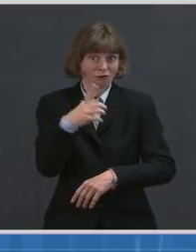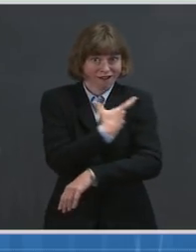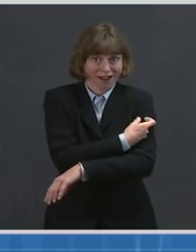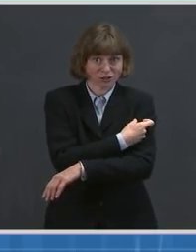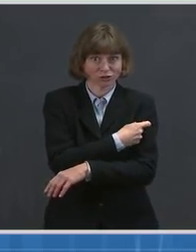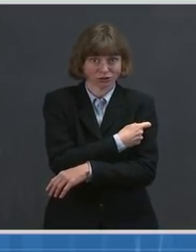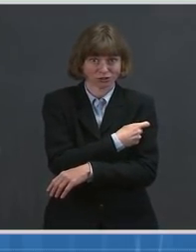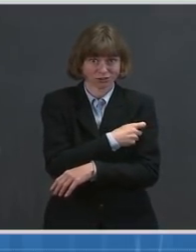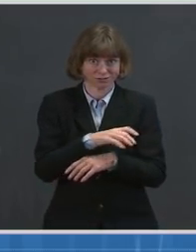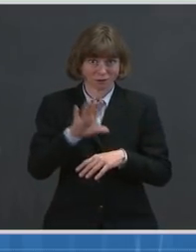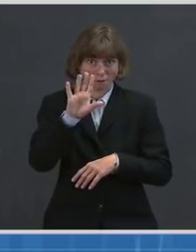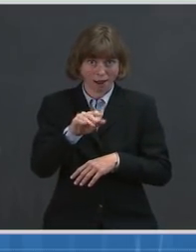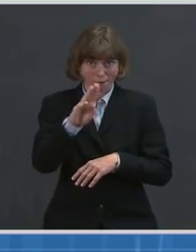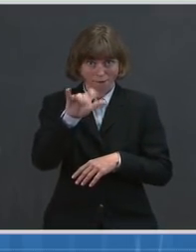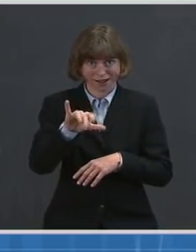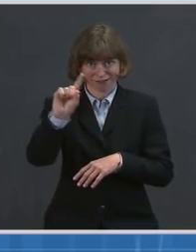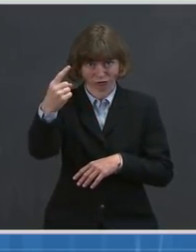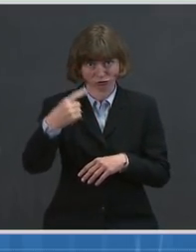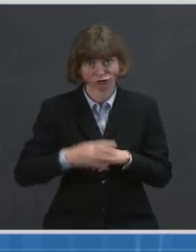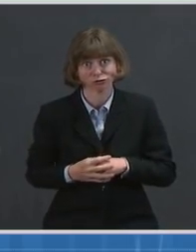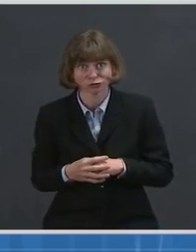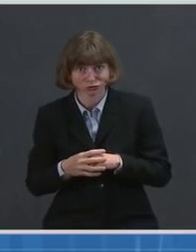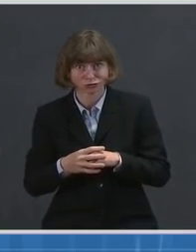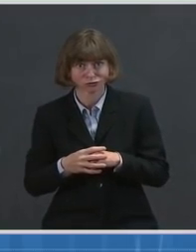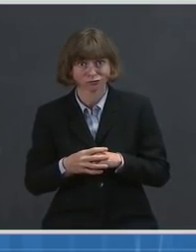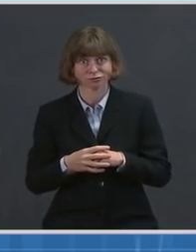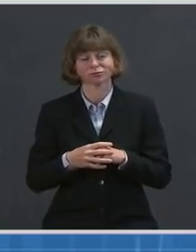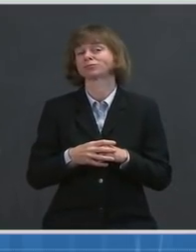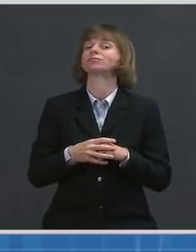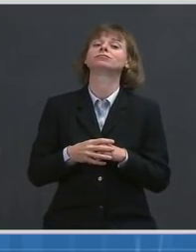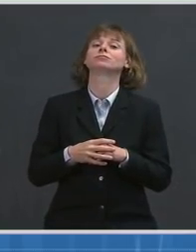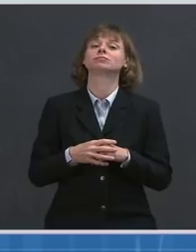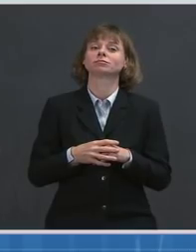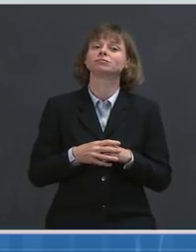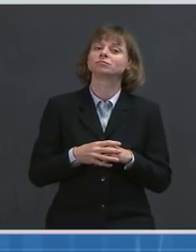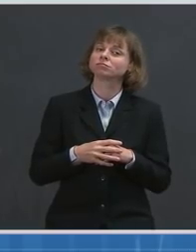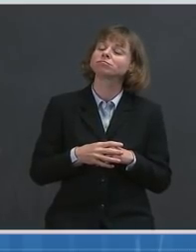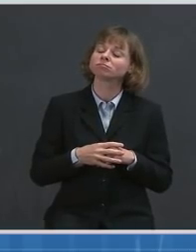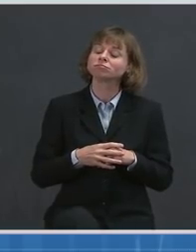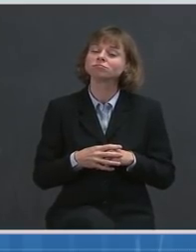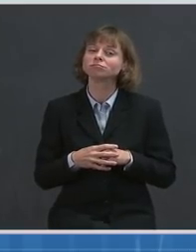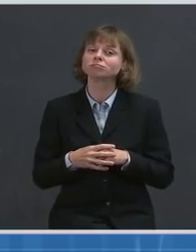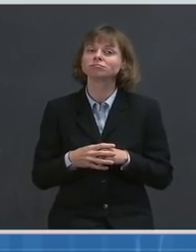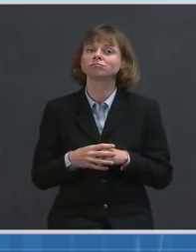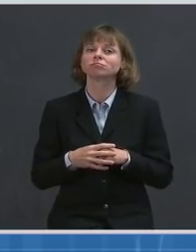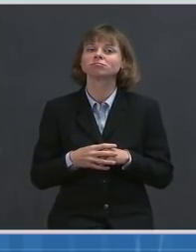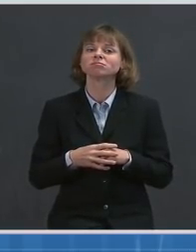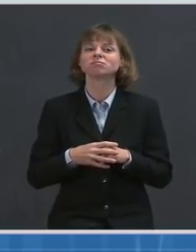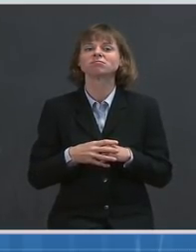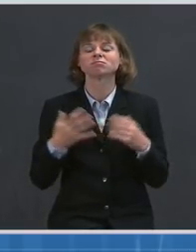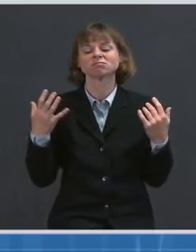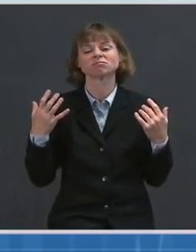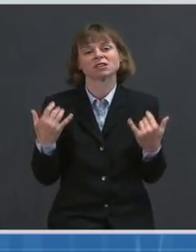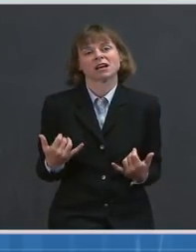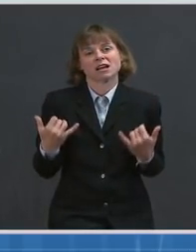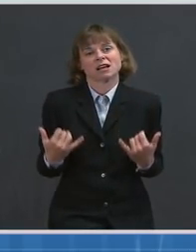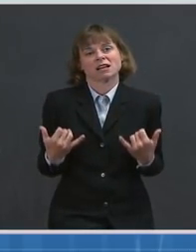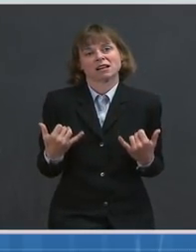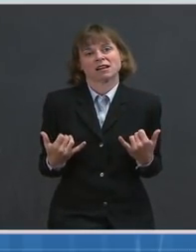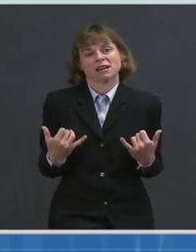than May 1. And the President put the nation on a pat to get closer to normal by the 4th of July.